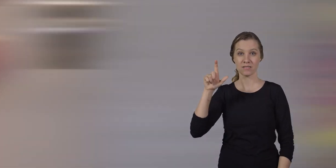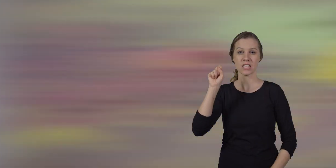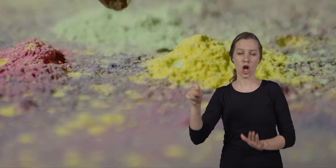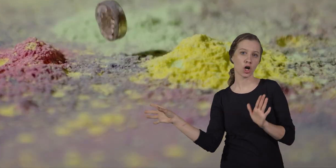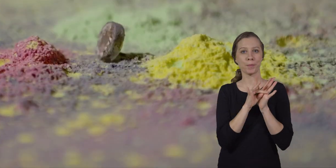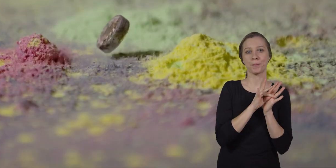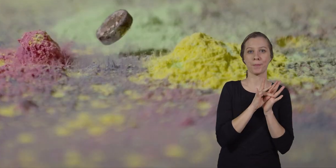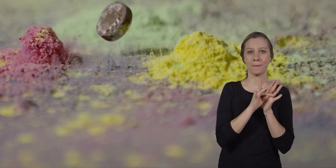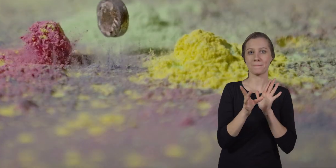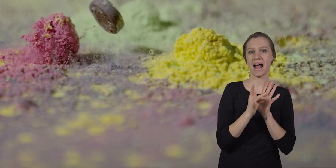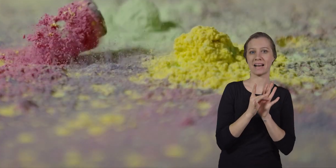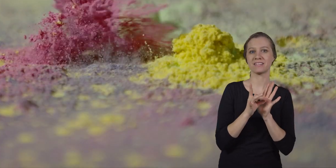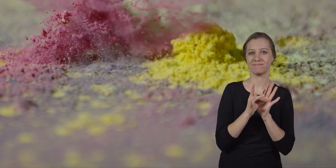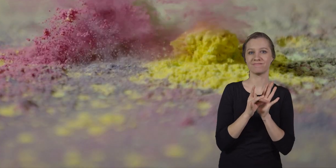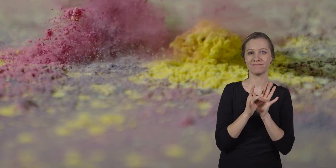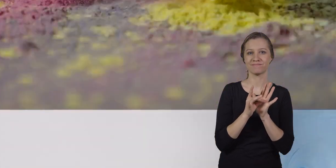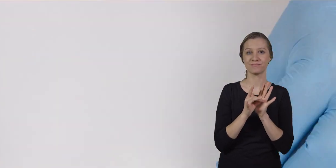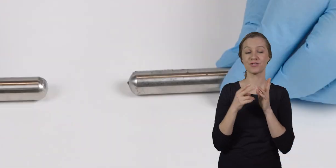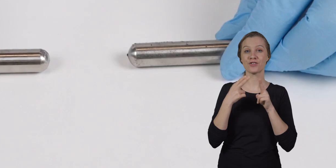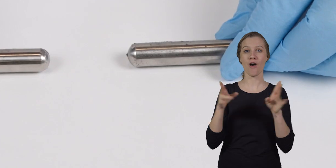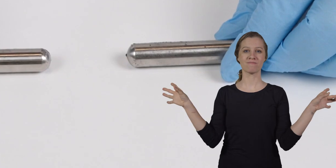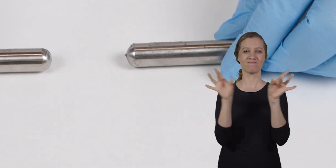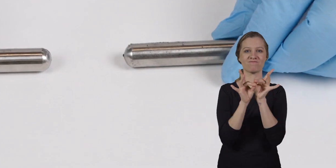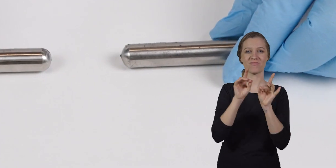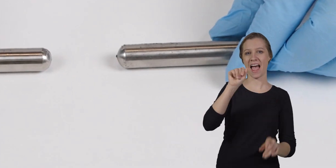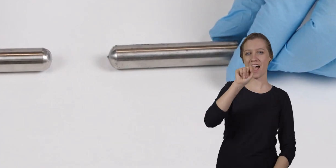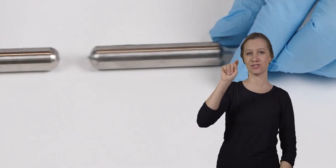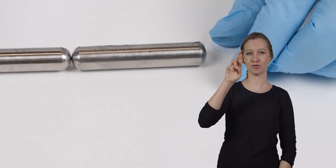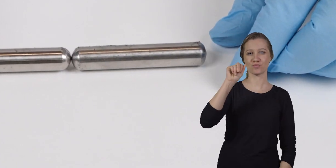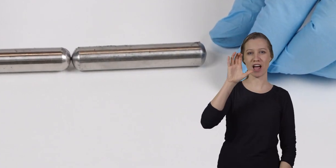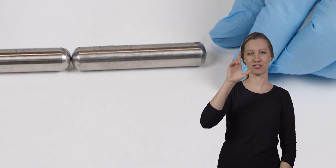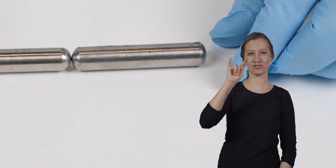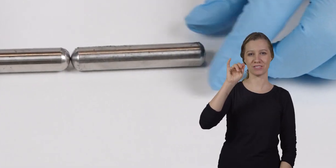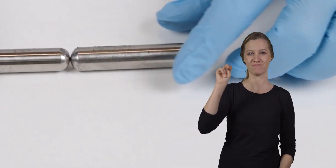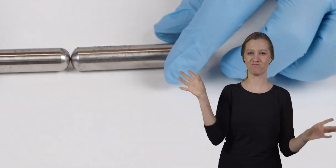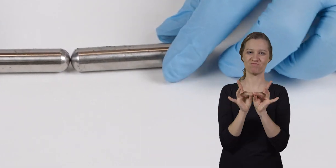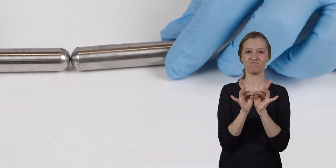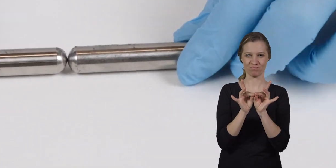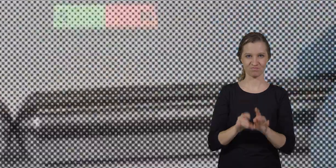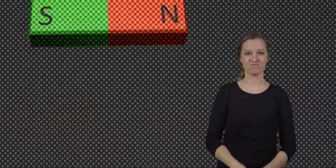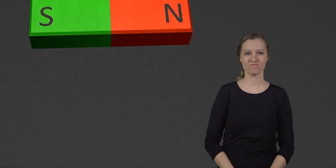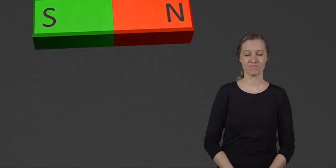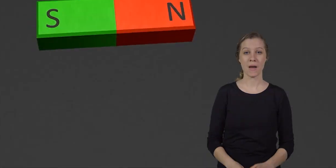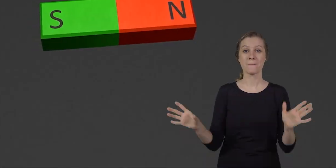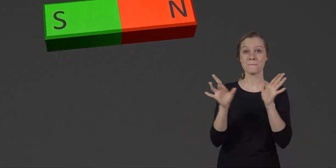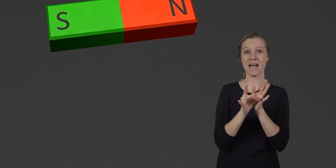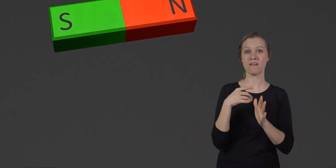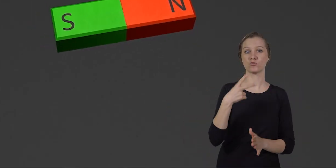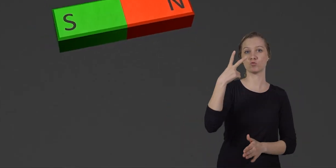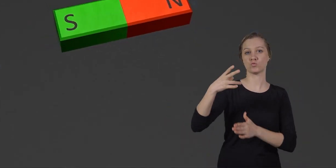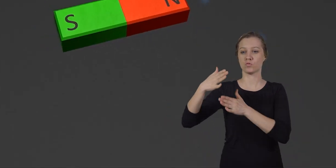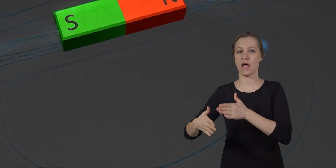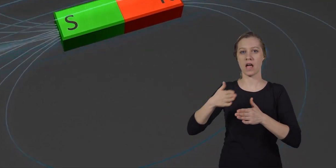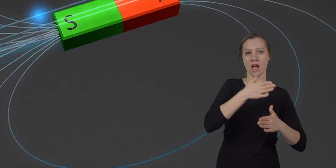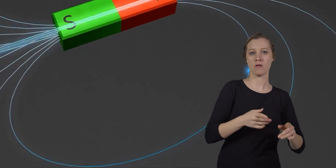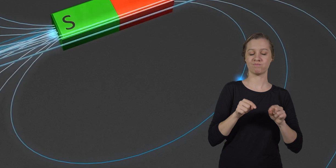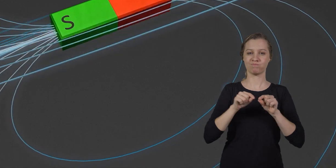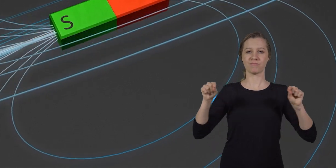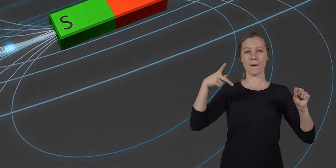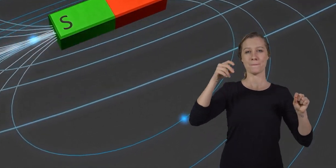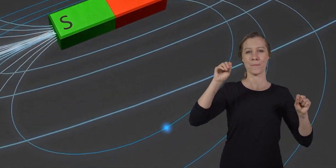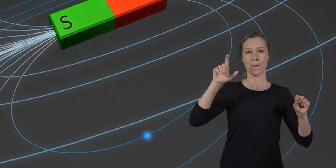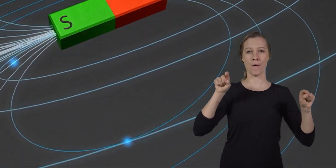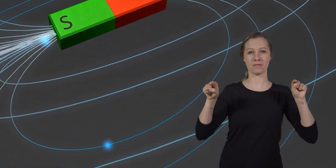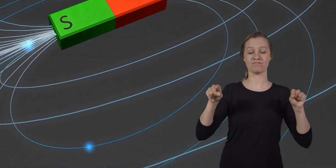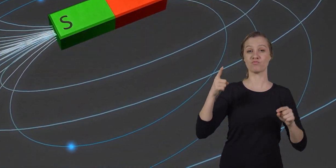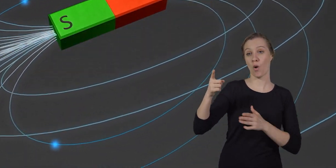or steel can be pulled to a magnet this is called attraction magnets have two ends or